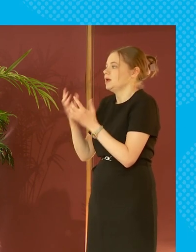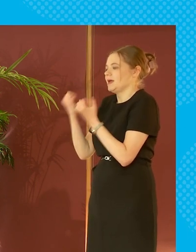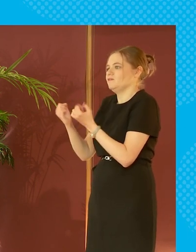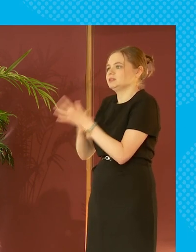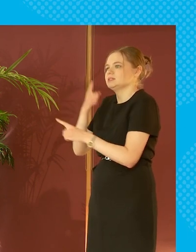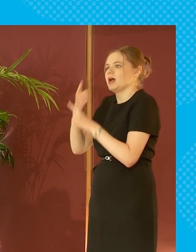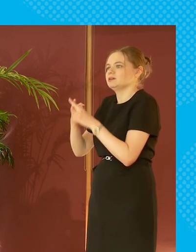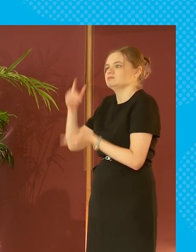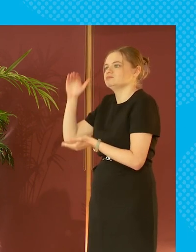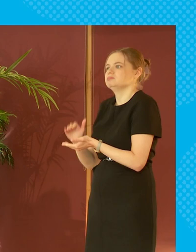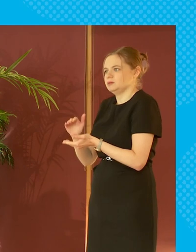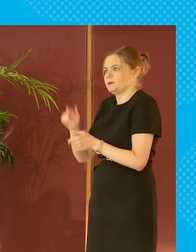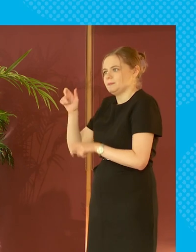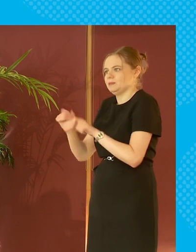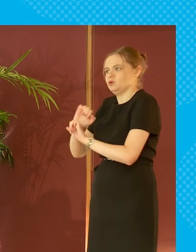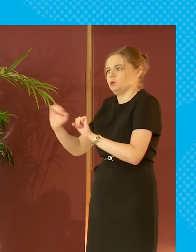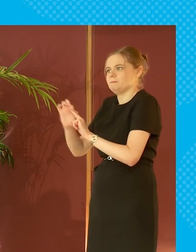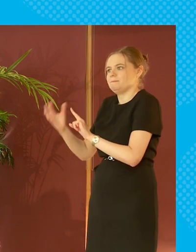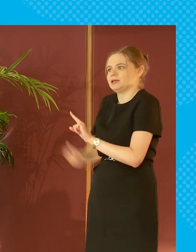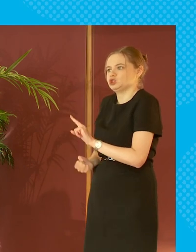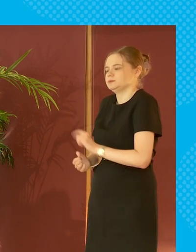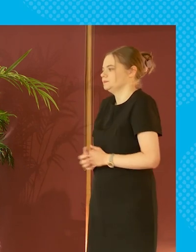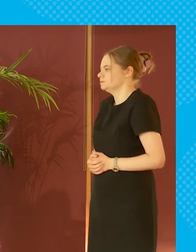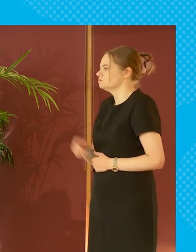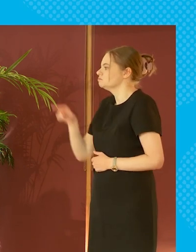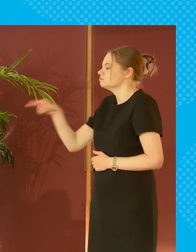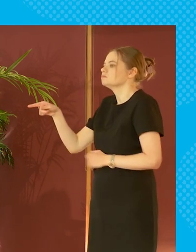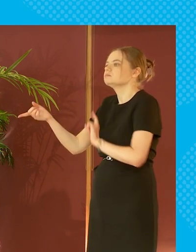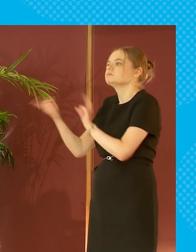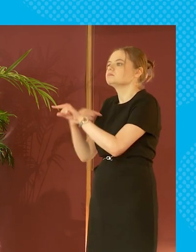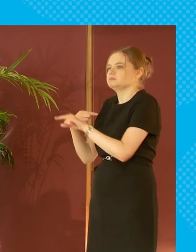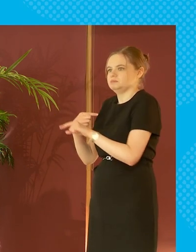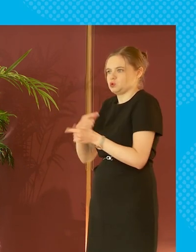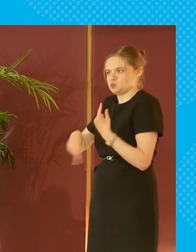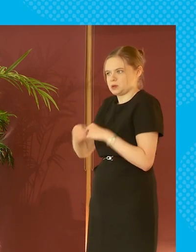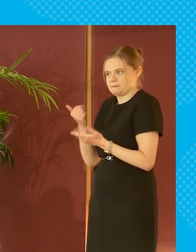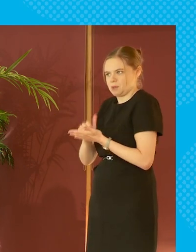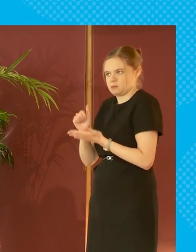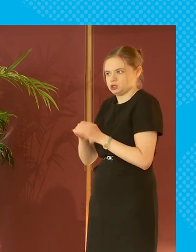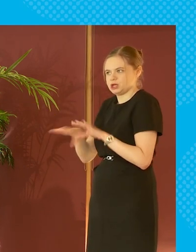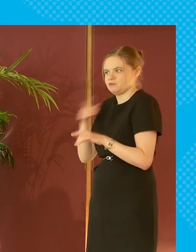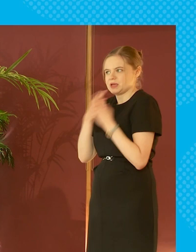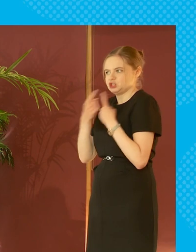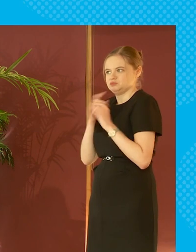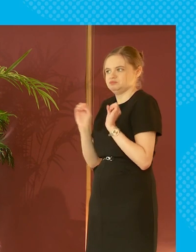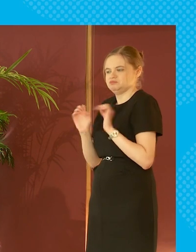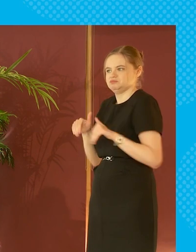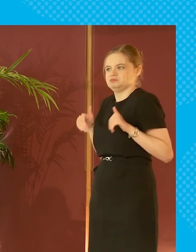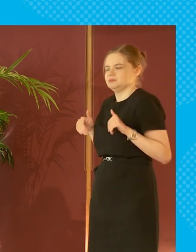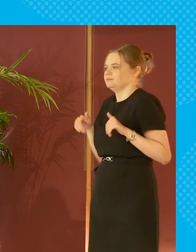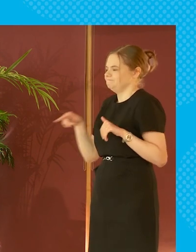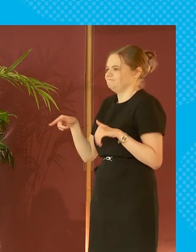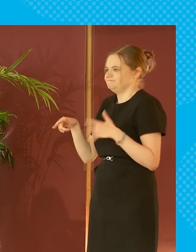by having that tax break in people's pensions and they said we don't publish that information of